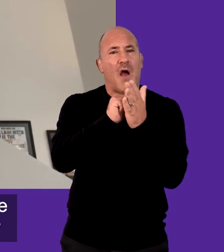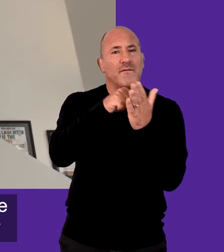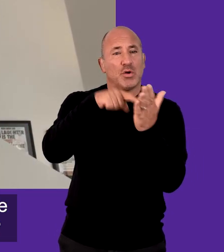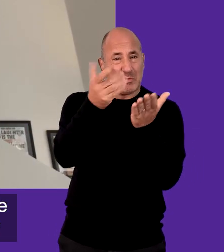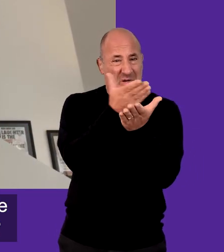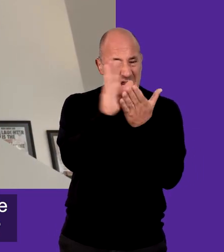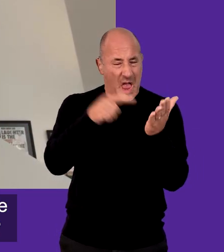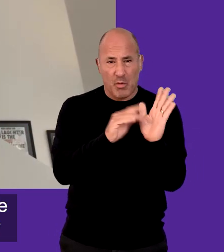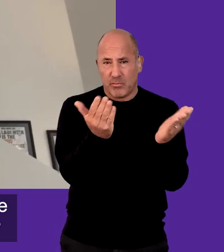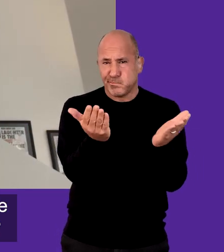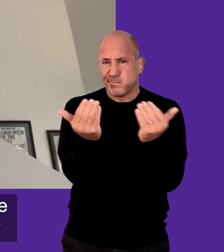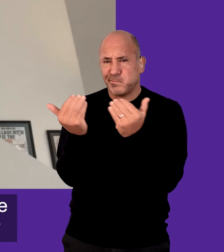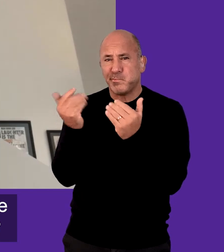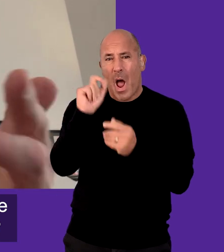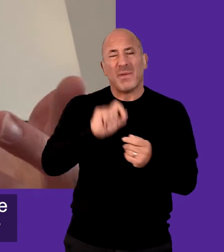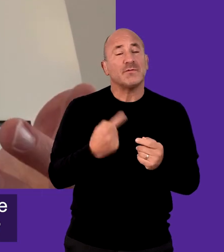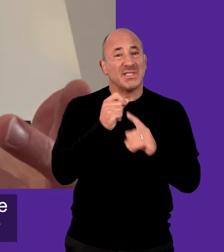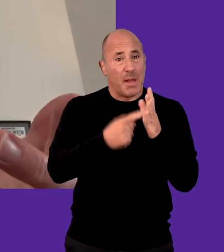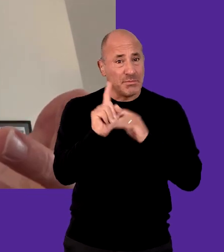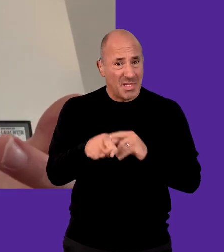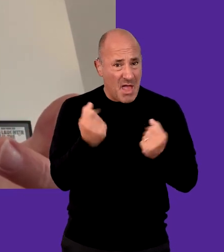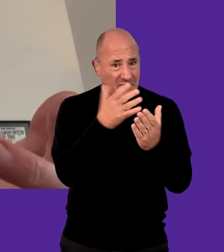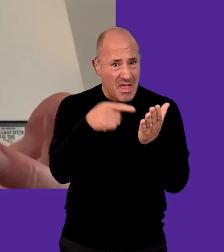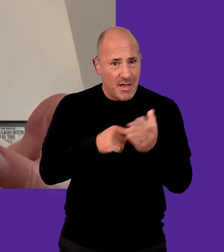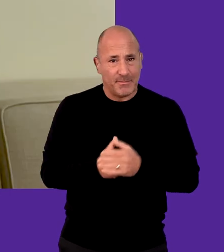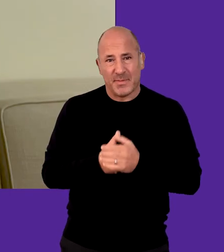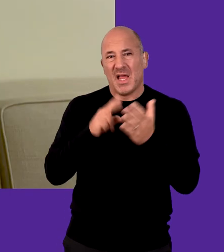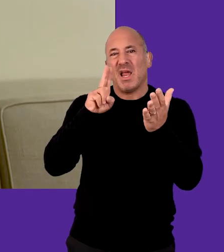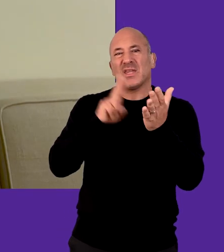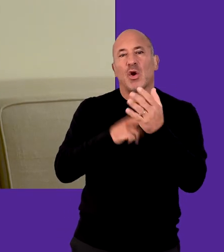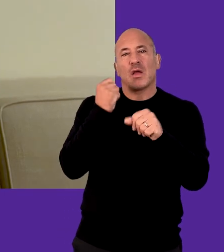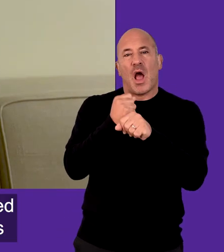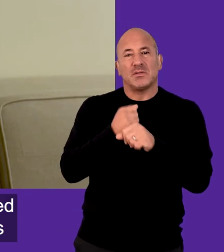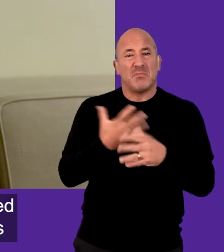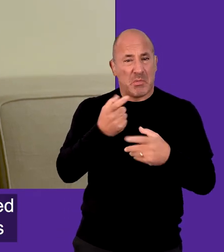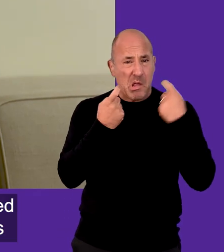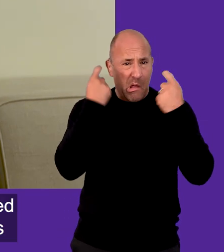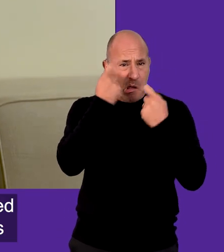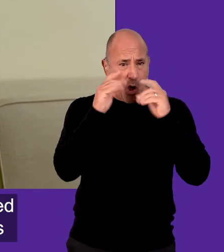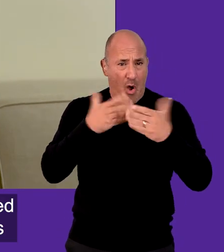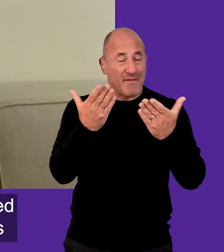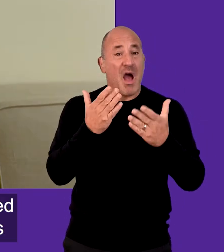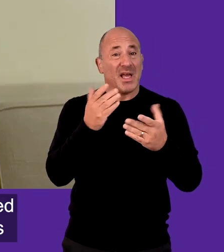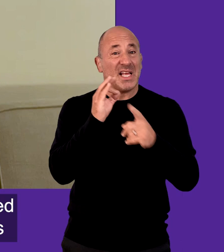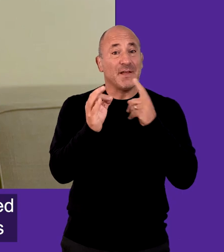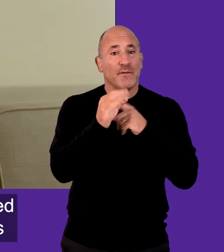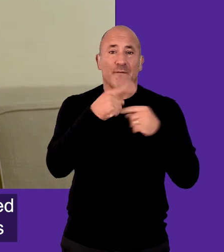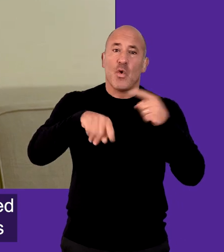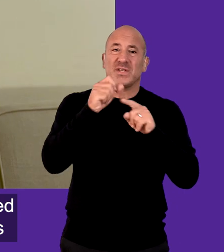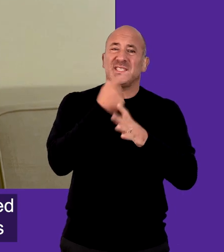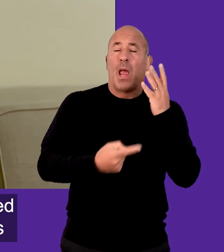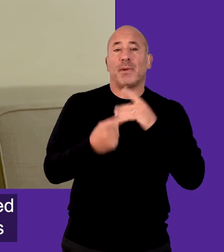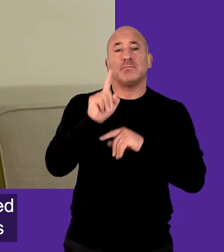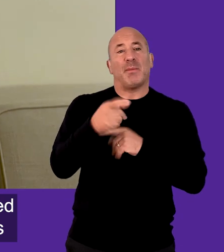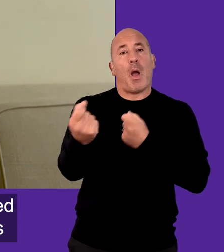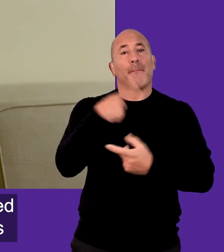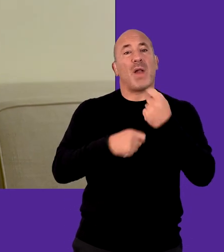clear that you welcome applications from disabled people? Nicola Garda Maybe consider offering a guaranteed interview to any